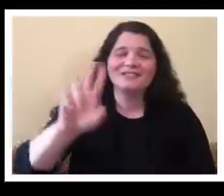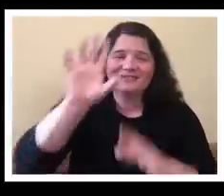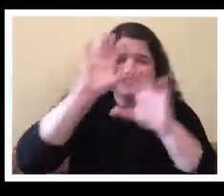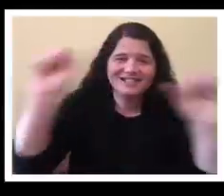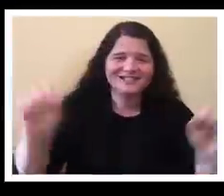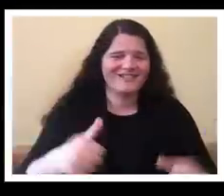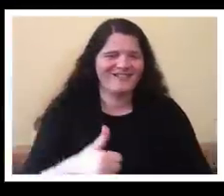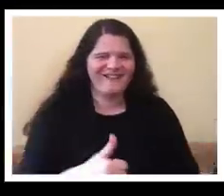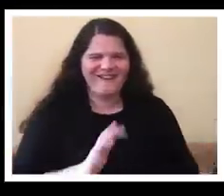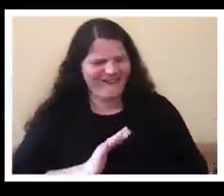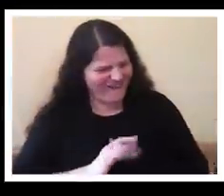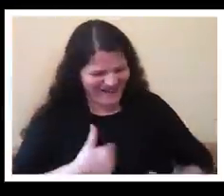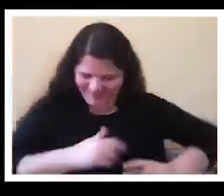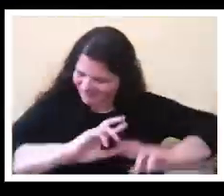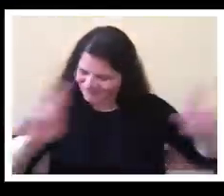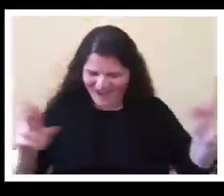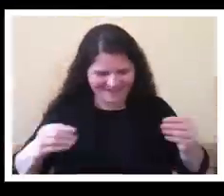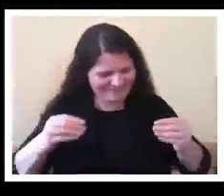Man, I'm ready to move forward now.